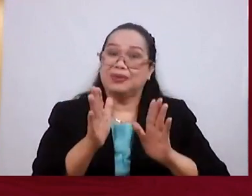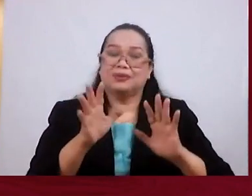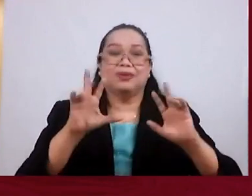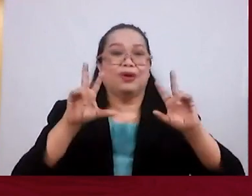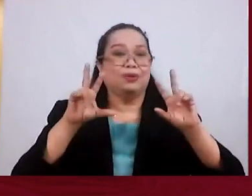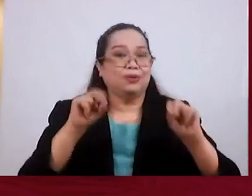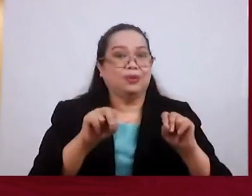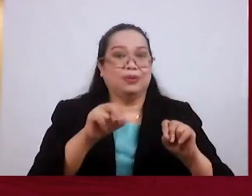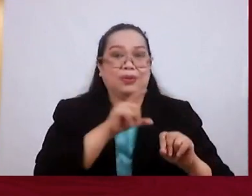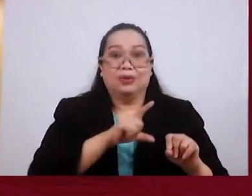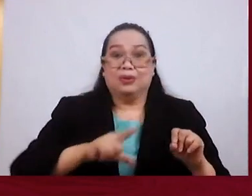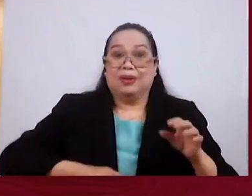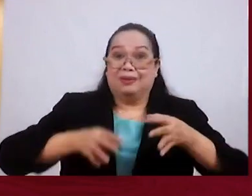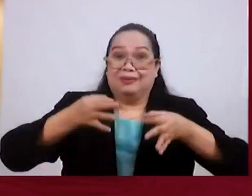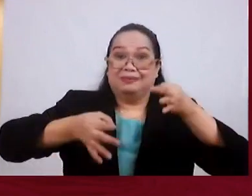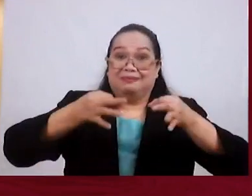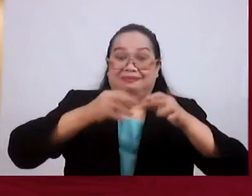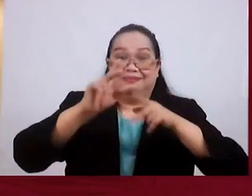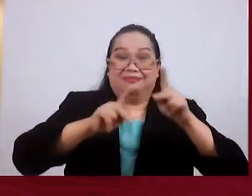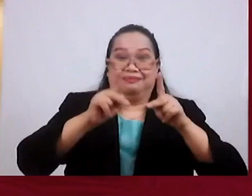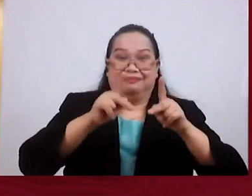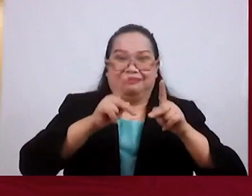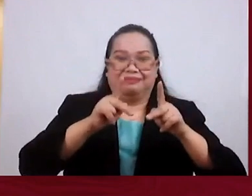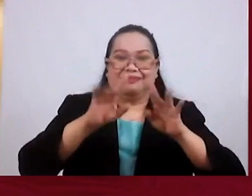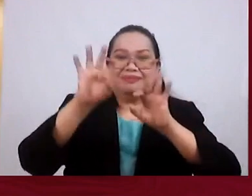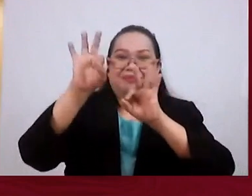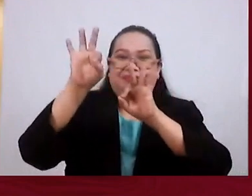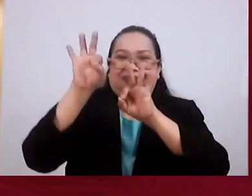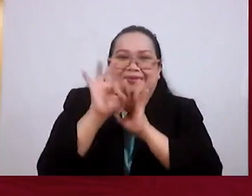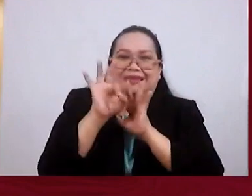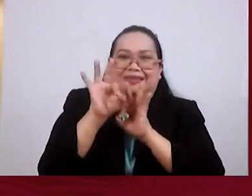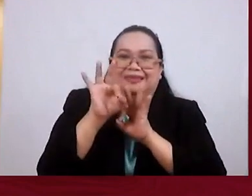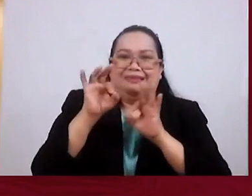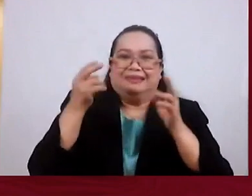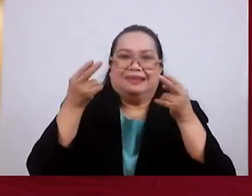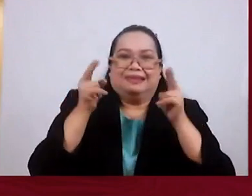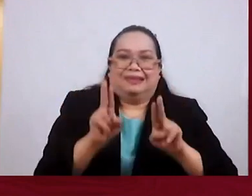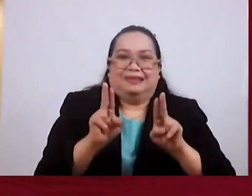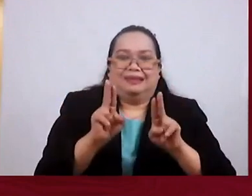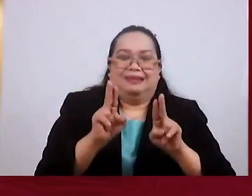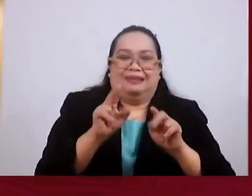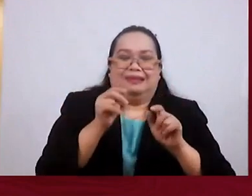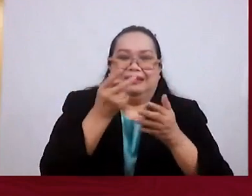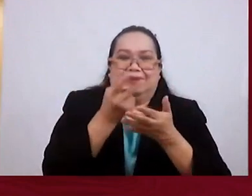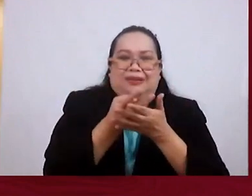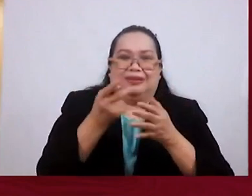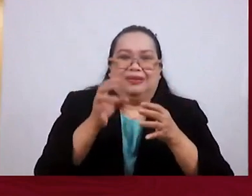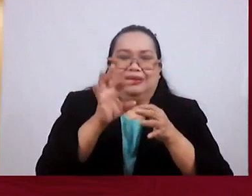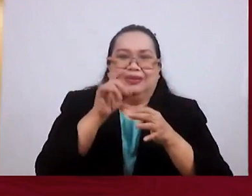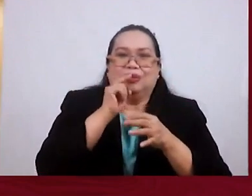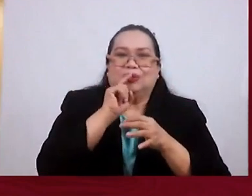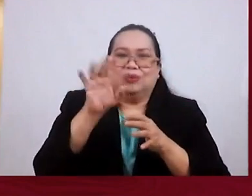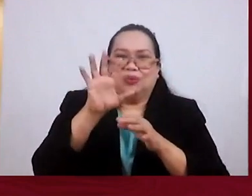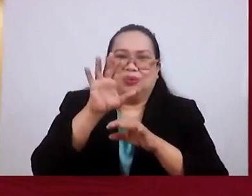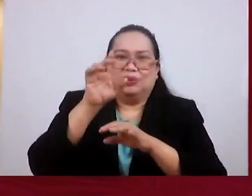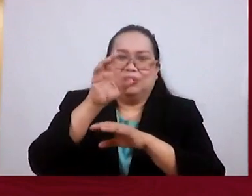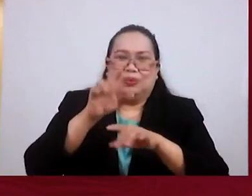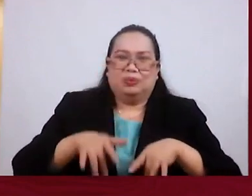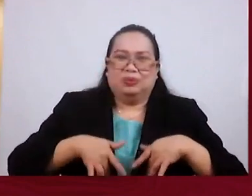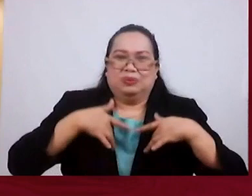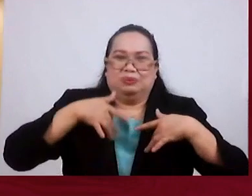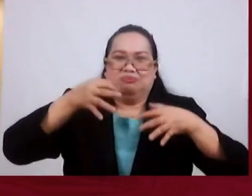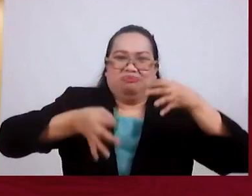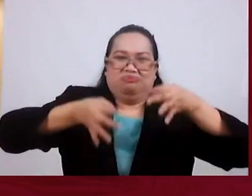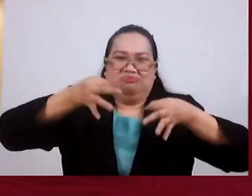this The Lord will judge His people In verse 31 It is a fearful thing To fall Into the hands Of the living